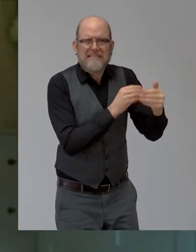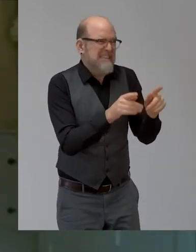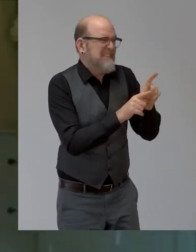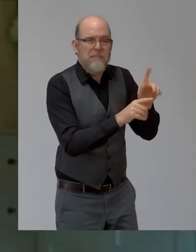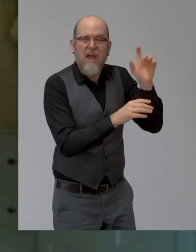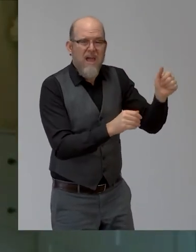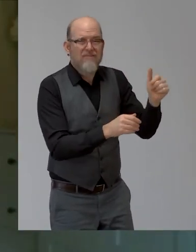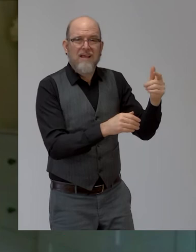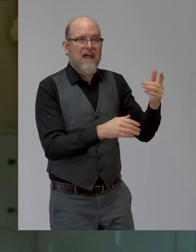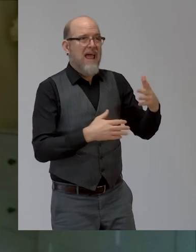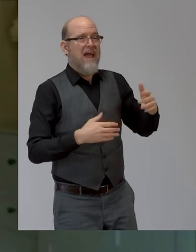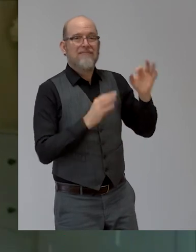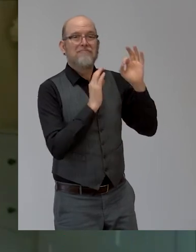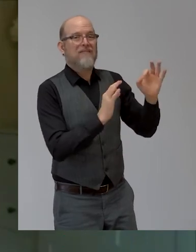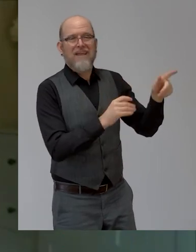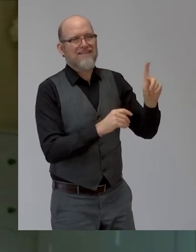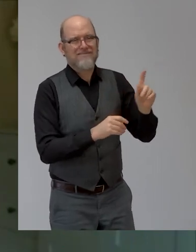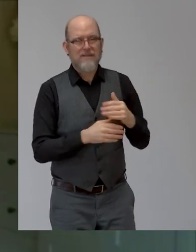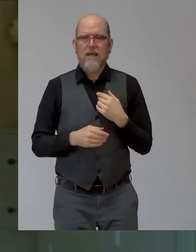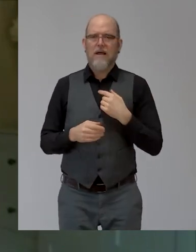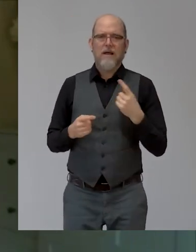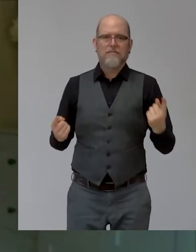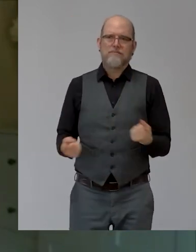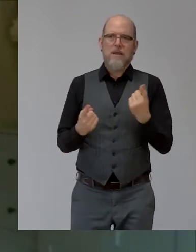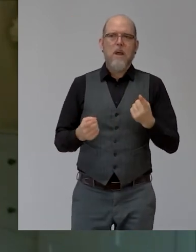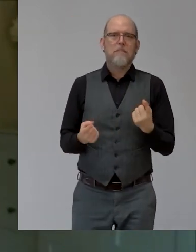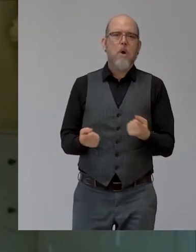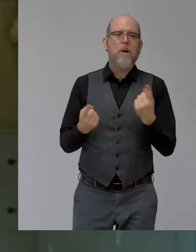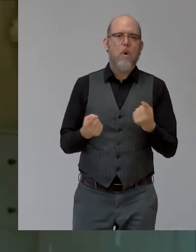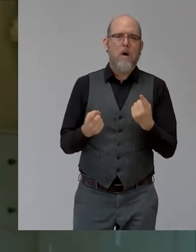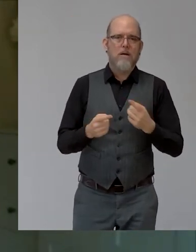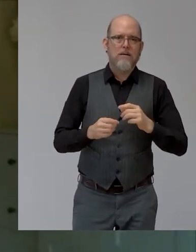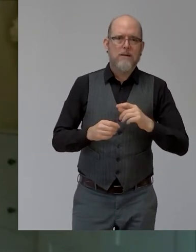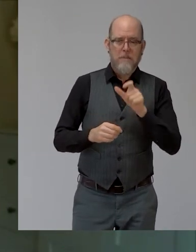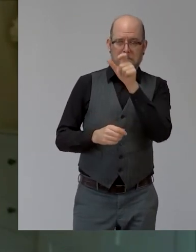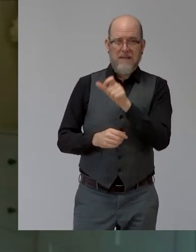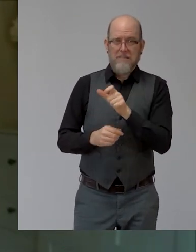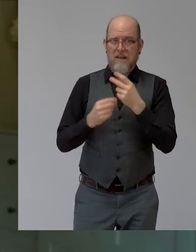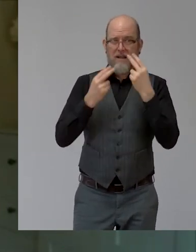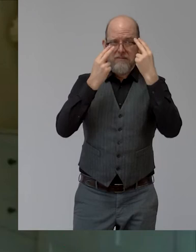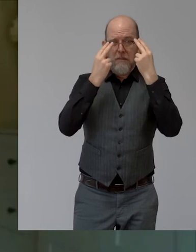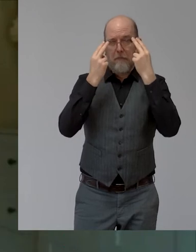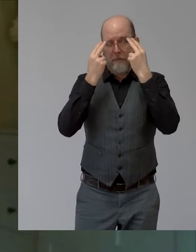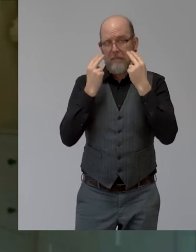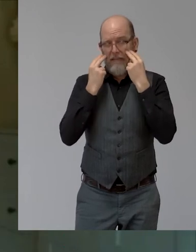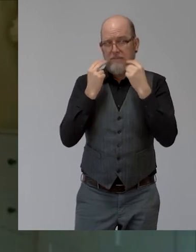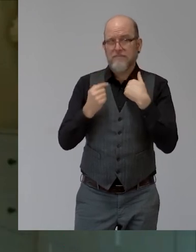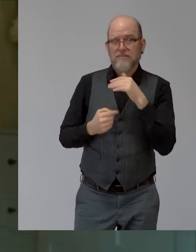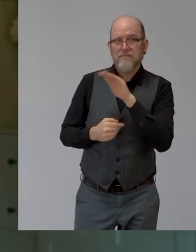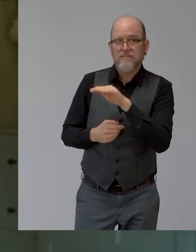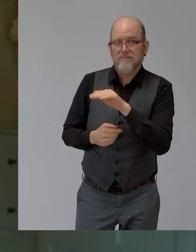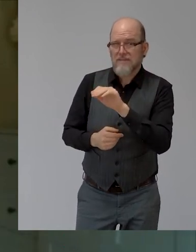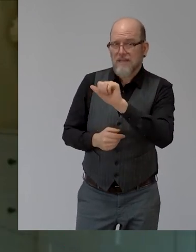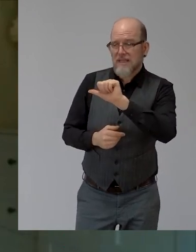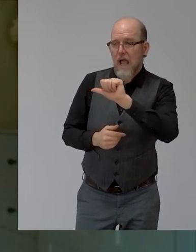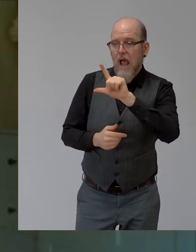lady says to Alexa, you know, what, what's the weather out there? And, and the Alexa goes, it's raining and she, she puts the dog on the lead and, and she